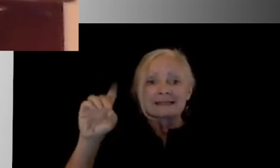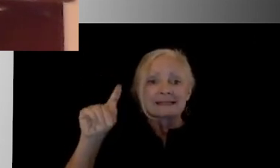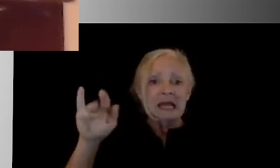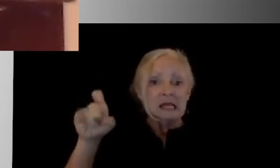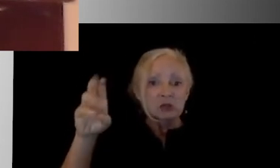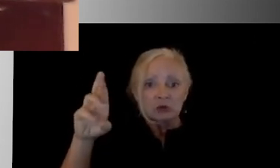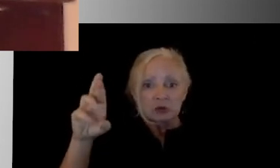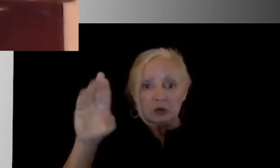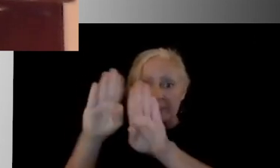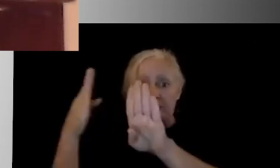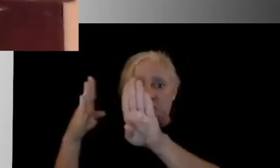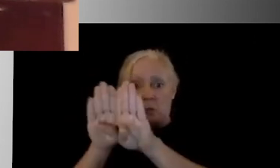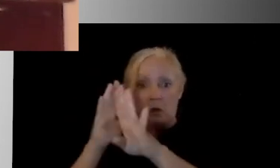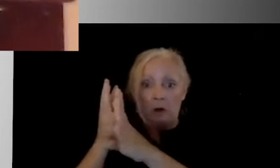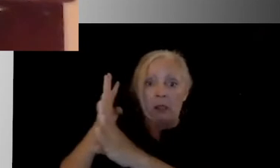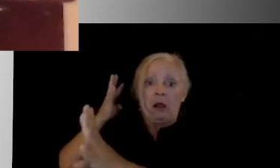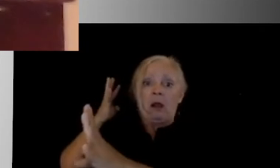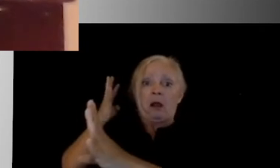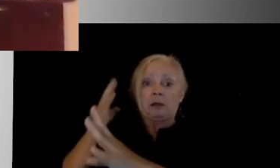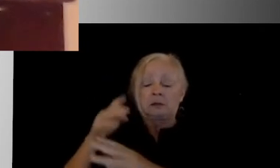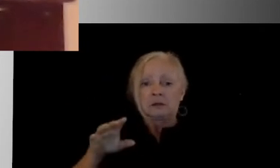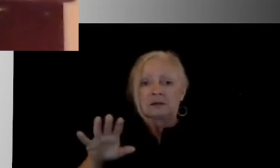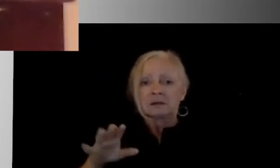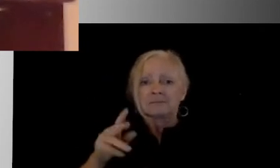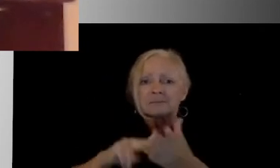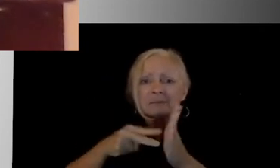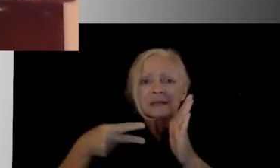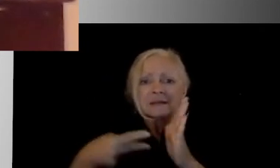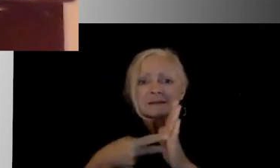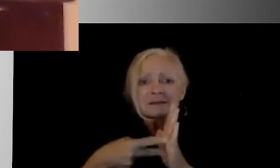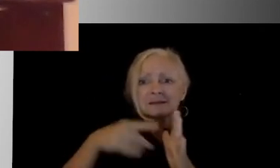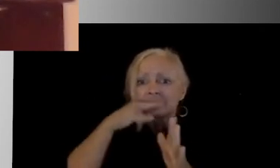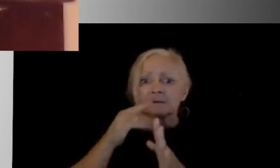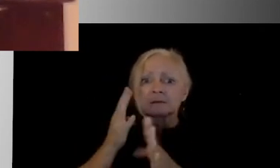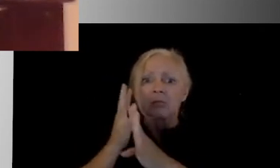period of time, probably not socially distancing as we're trying to take their temperature and get them into the building.